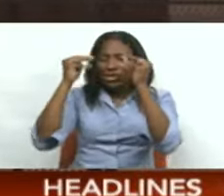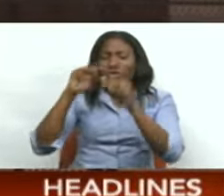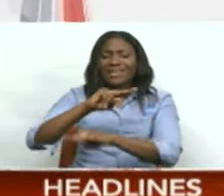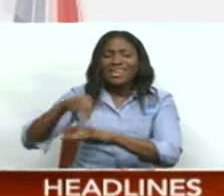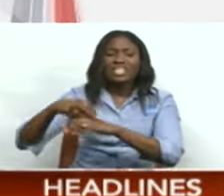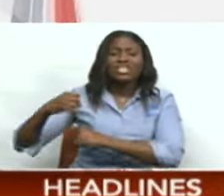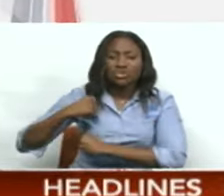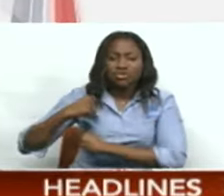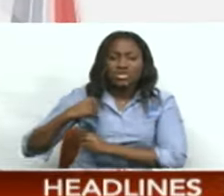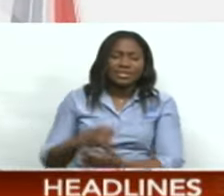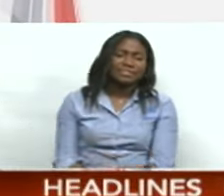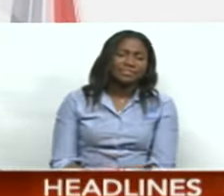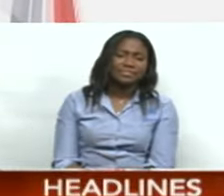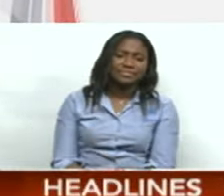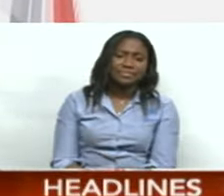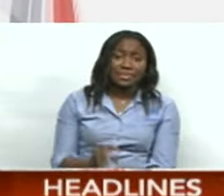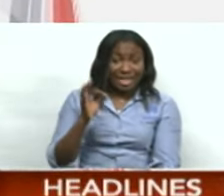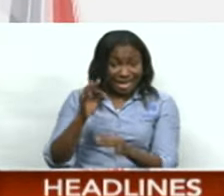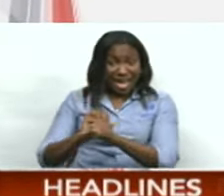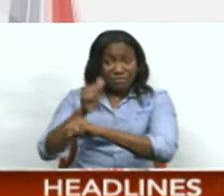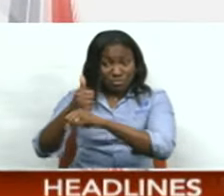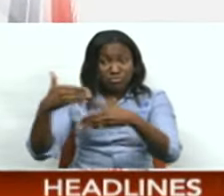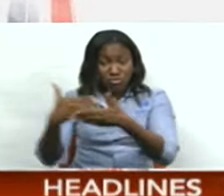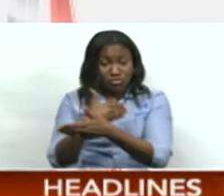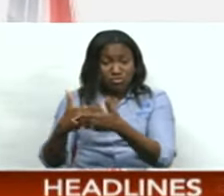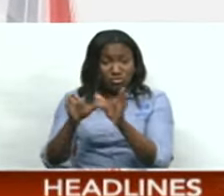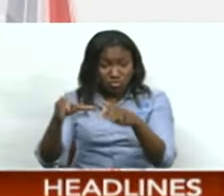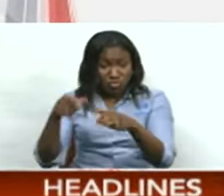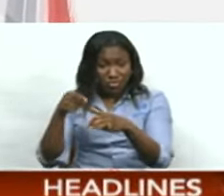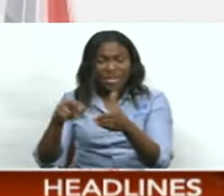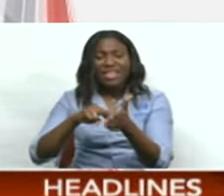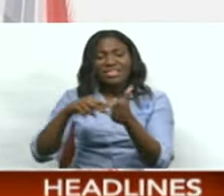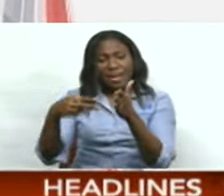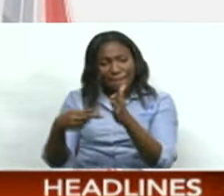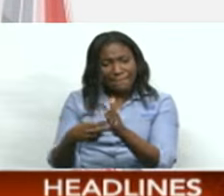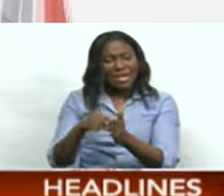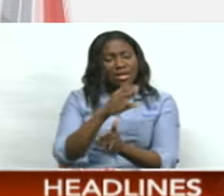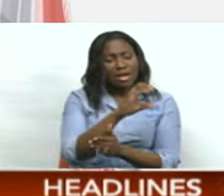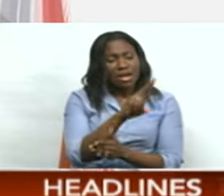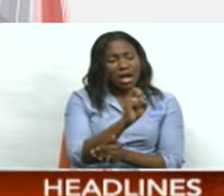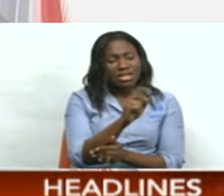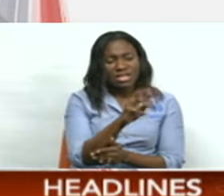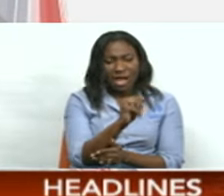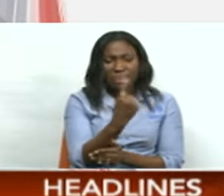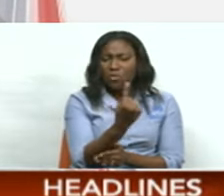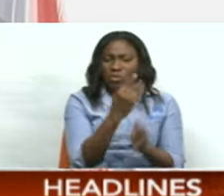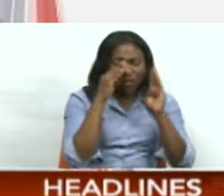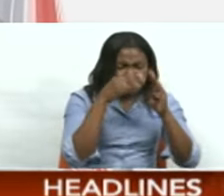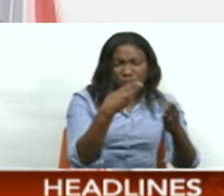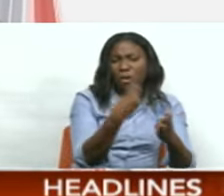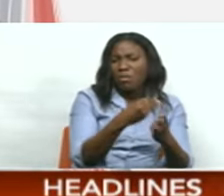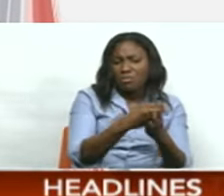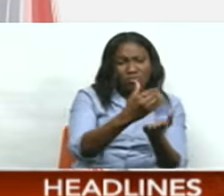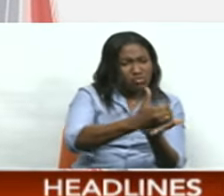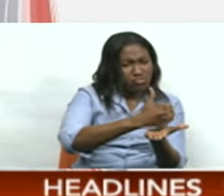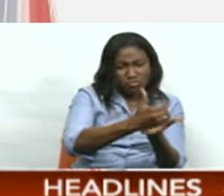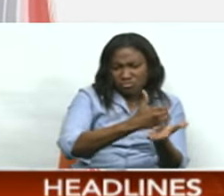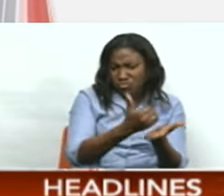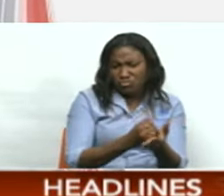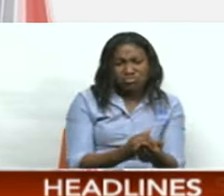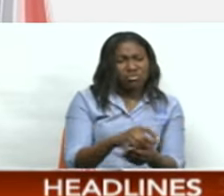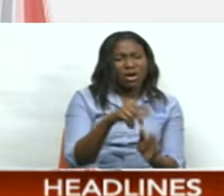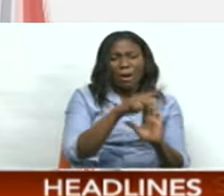Security. If implemented, this will mean Customs will now focus only on revenue collection, the application of trade